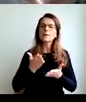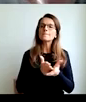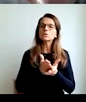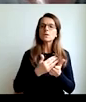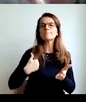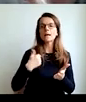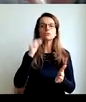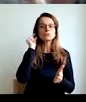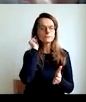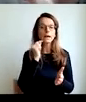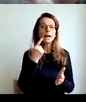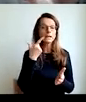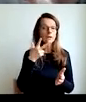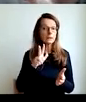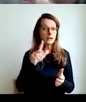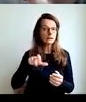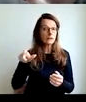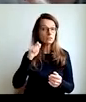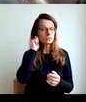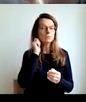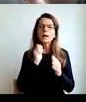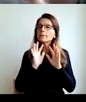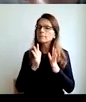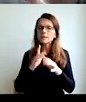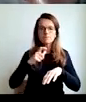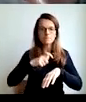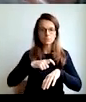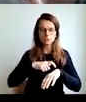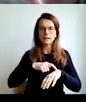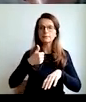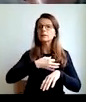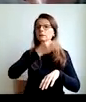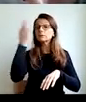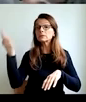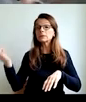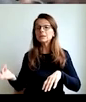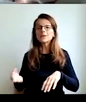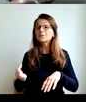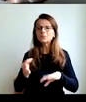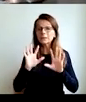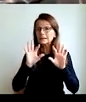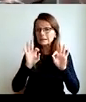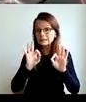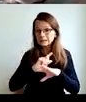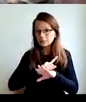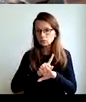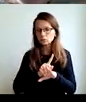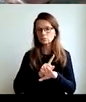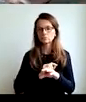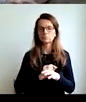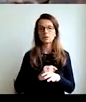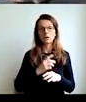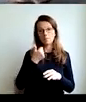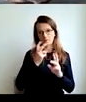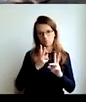conference of young business women, two-thirds have less than ten